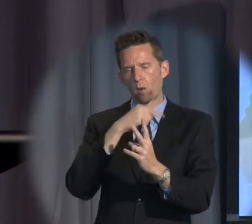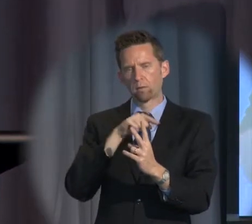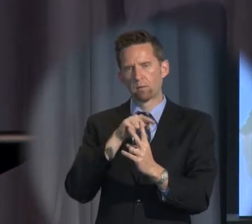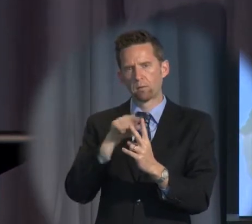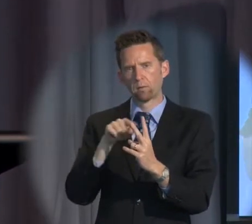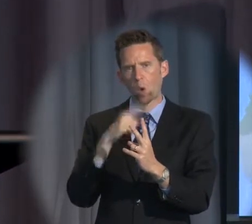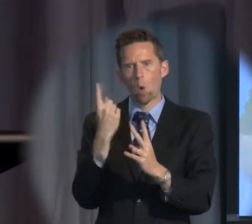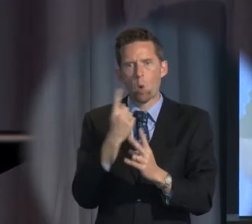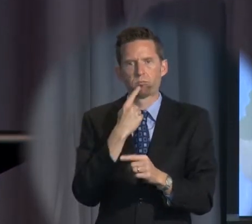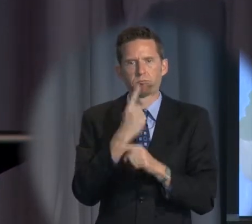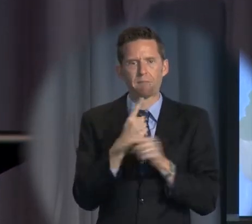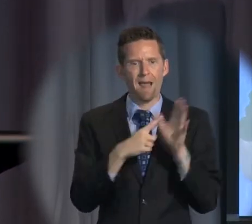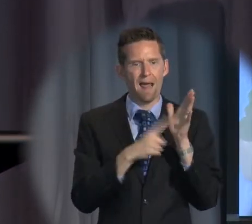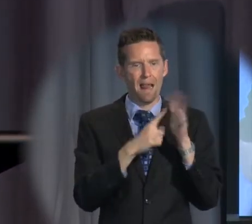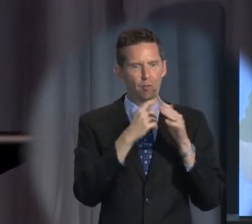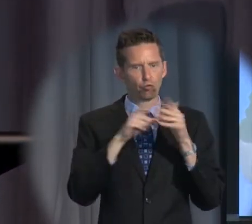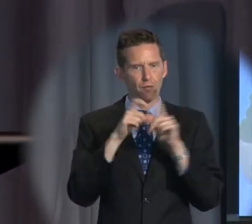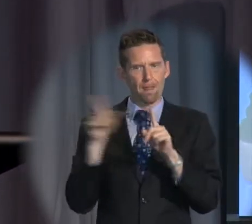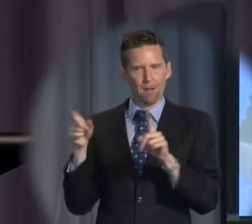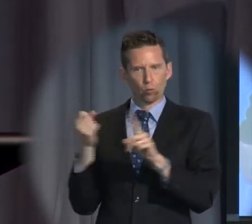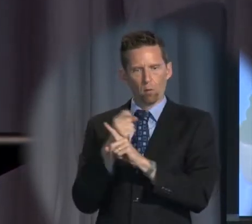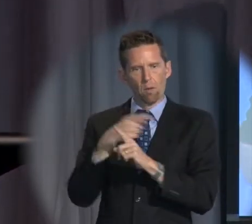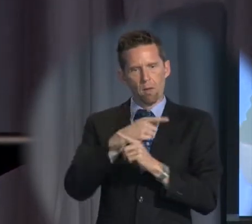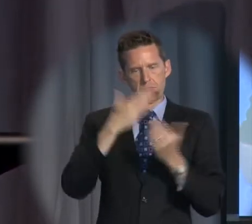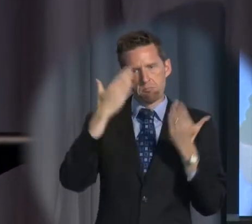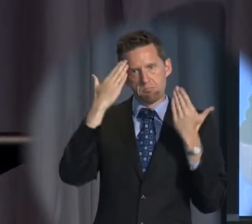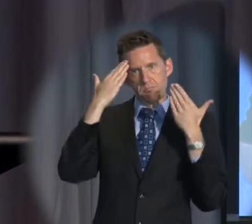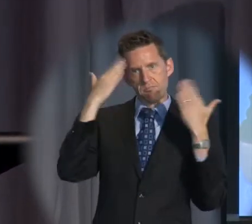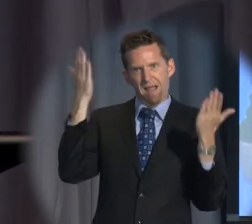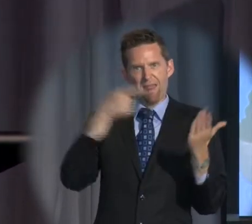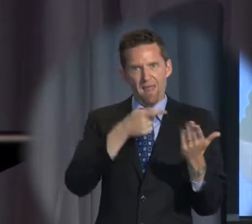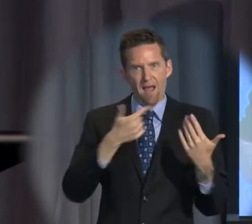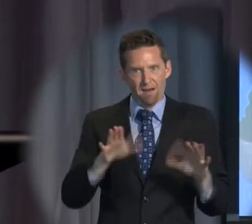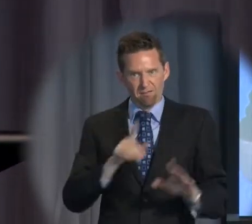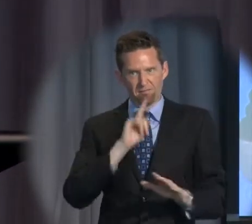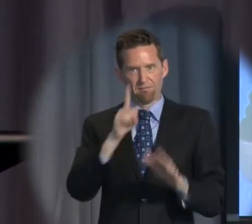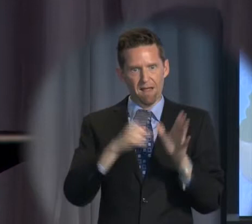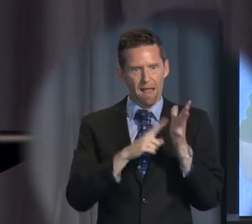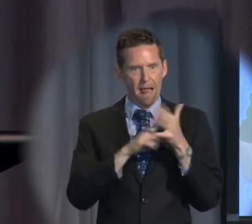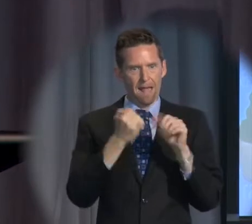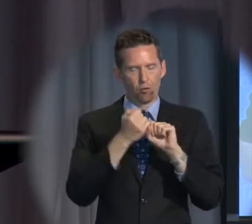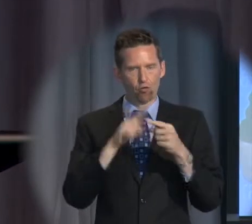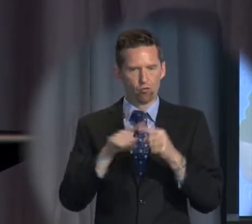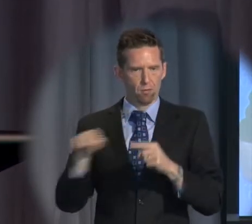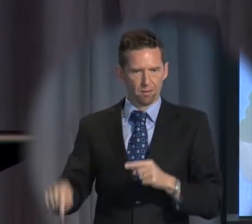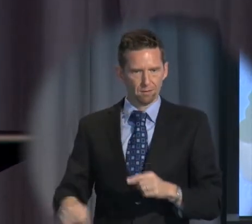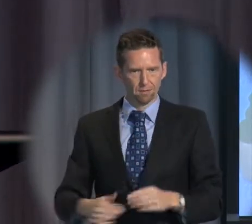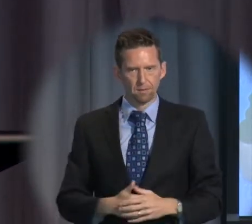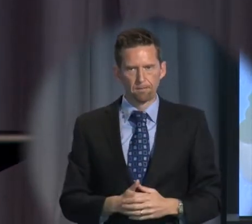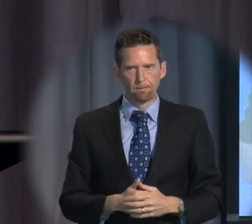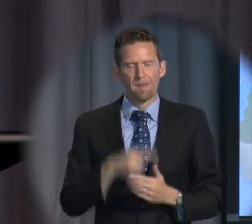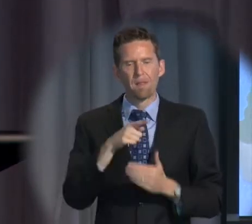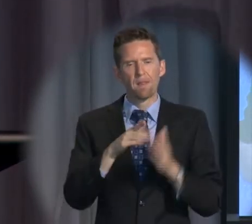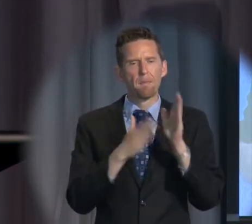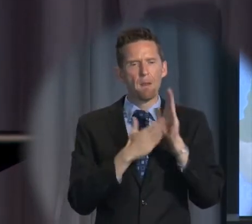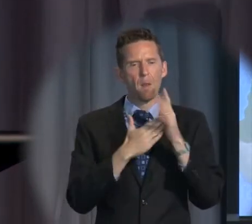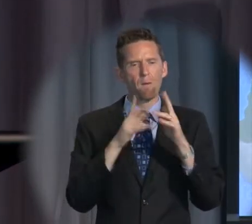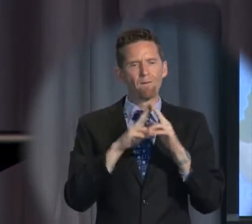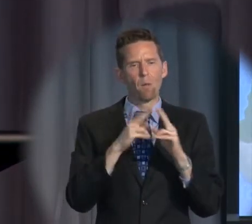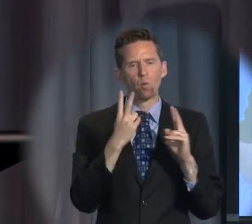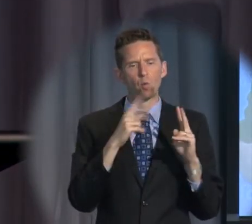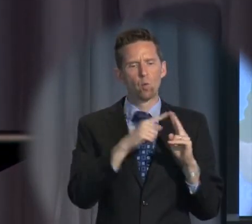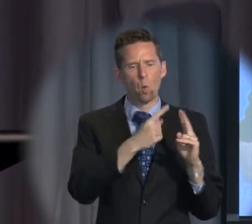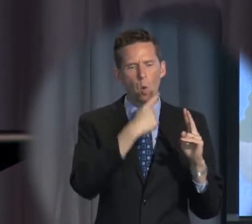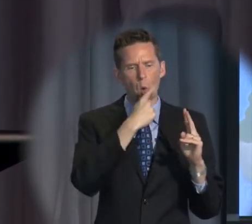who alleged the assault were unaware that they'd ever alleged this allegation and where the mother of the two girls was